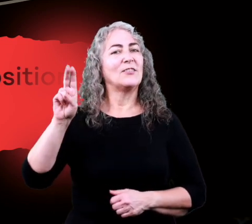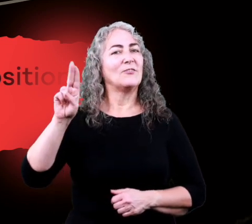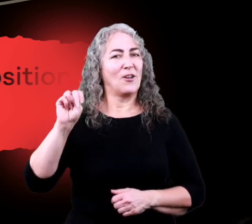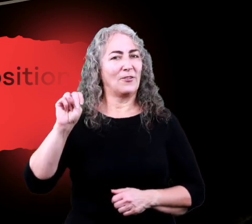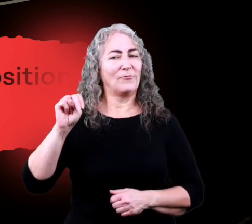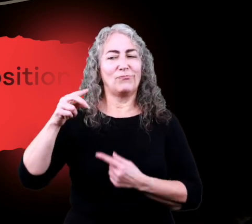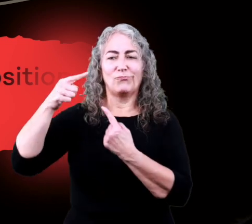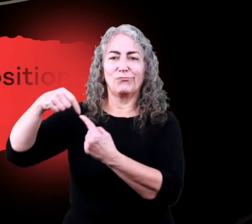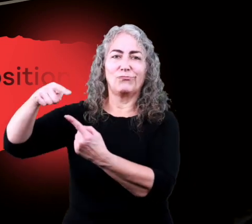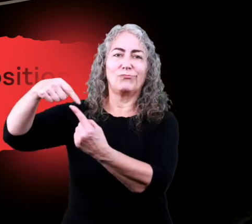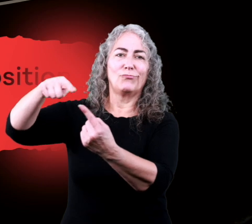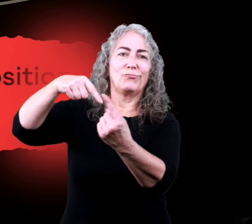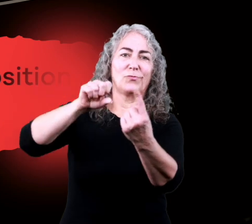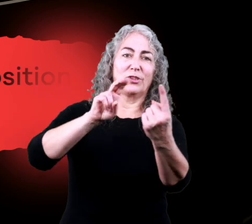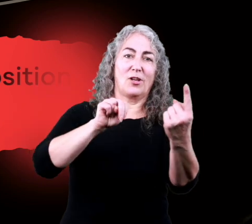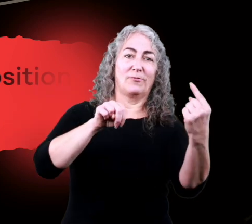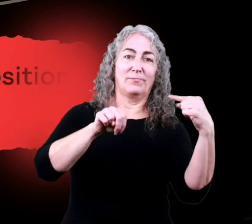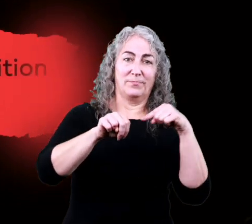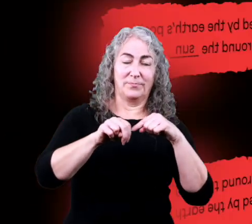The sun.